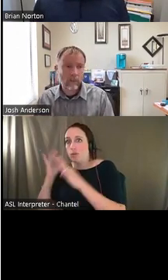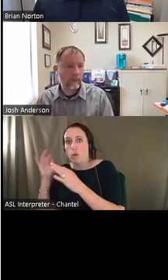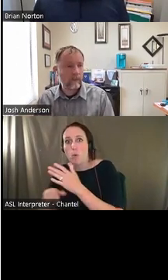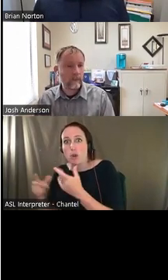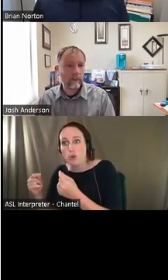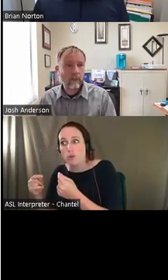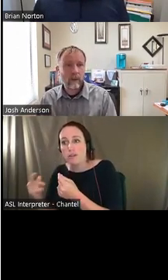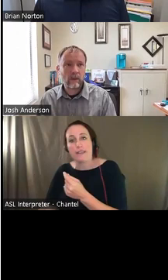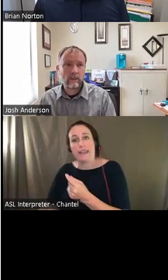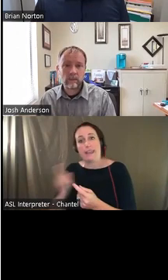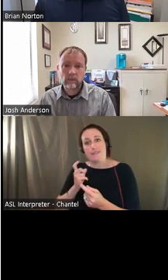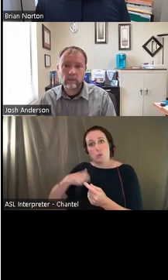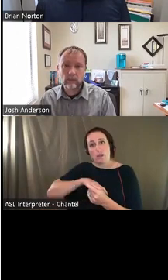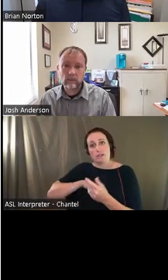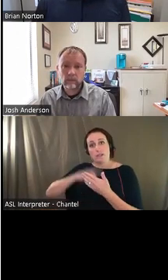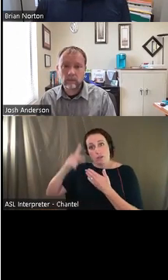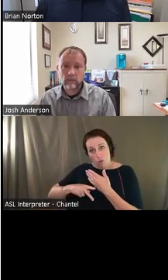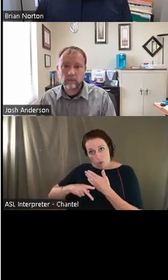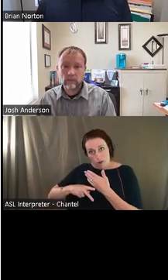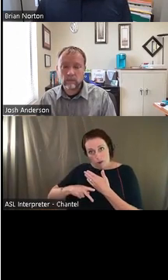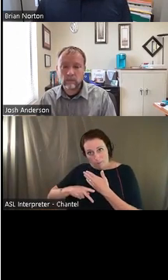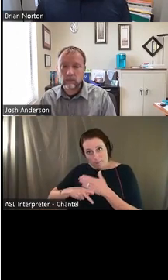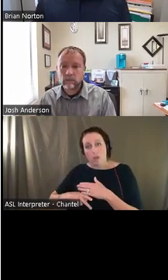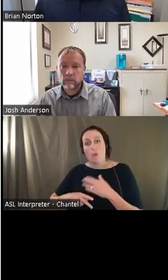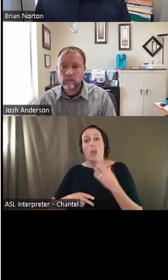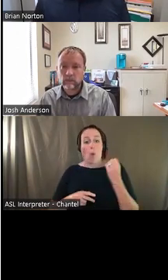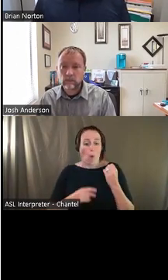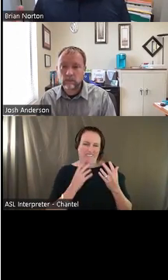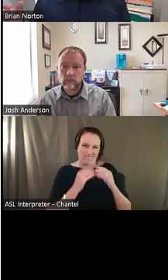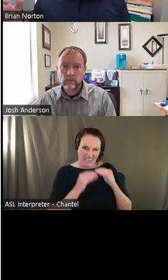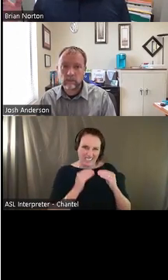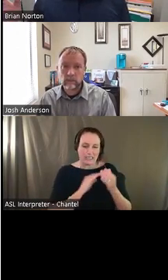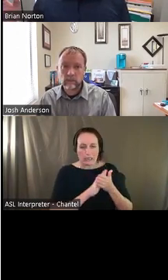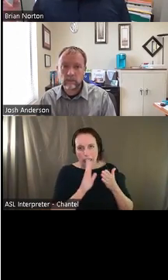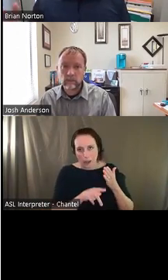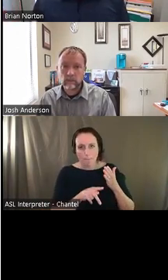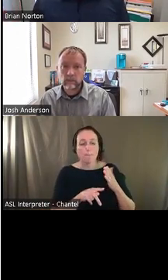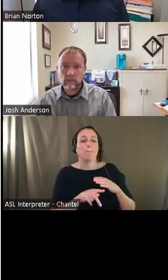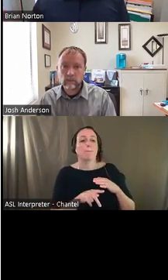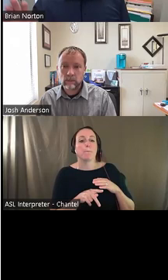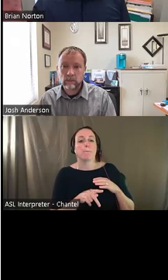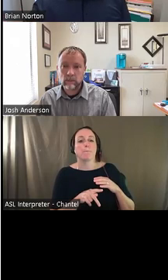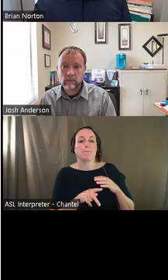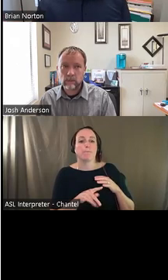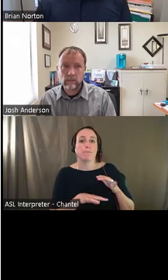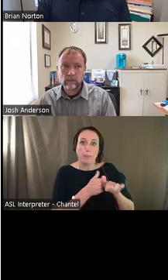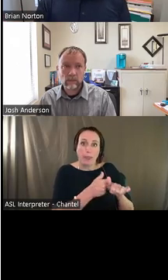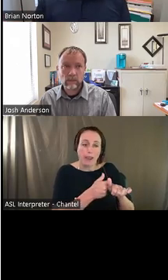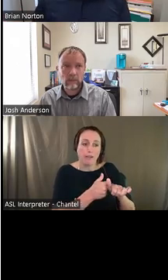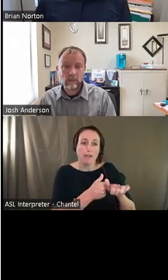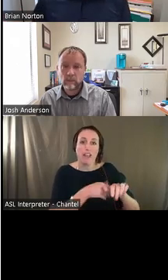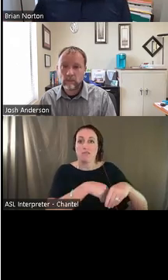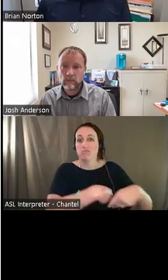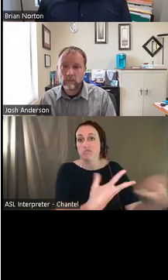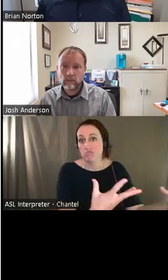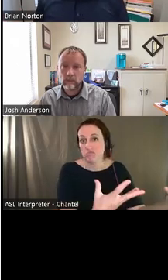they can give it to us, um, as programs, and then we will fix it up, clean it up, uh, refurbish it, and give it away to folks who have a